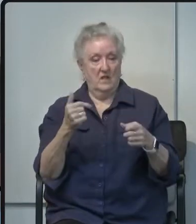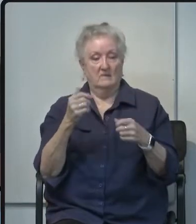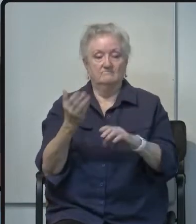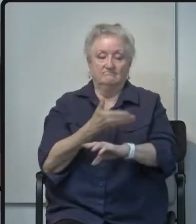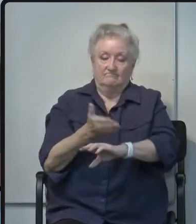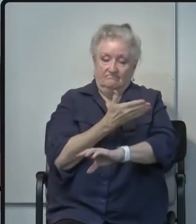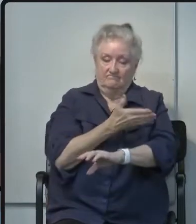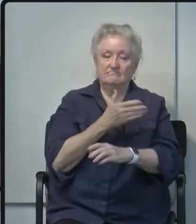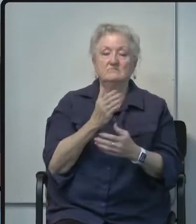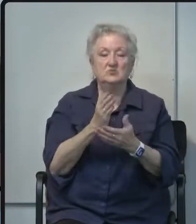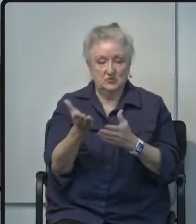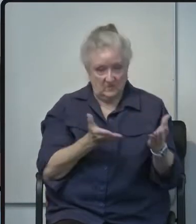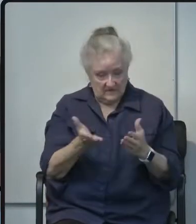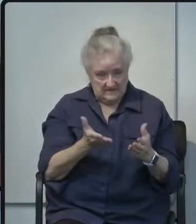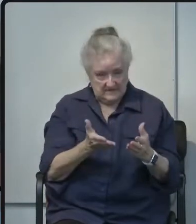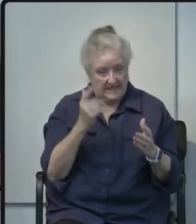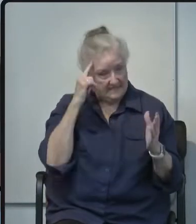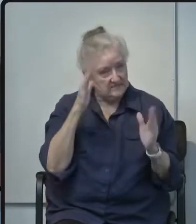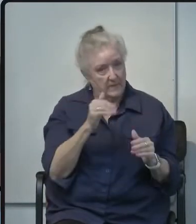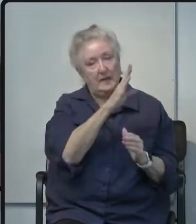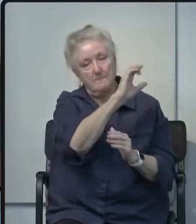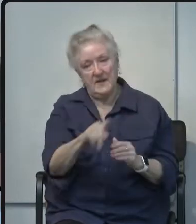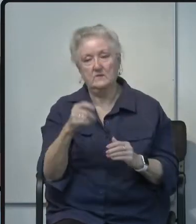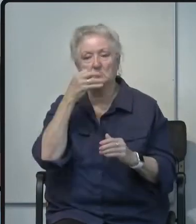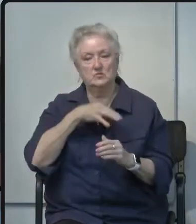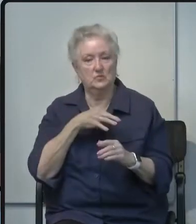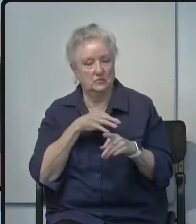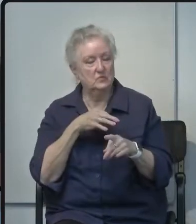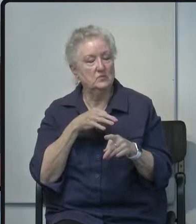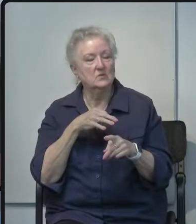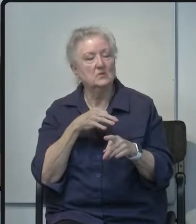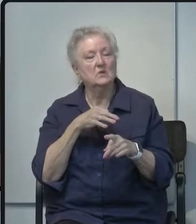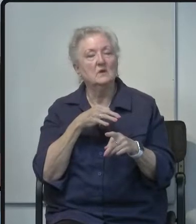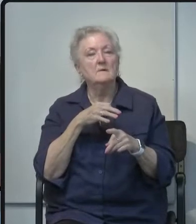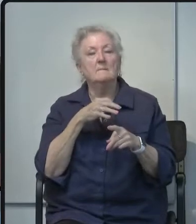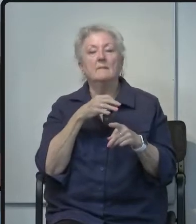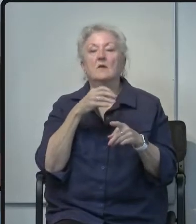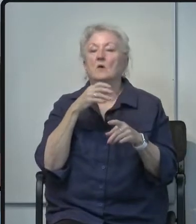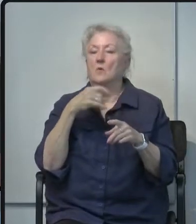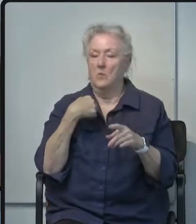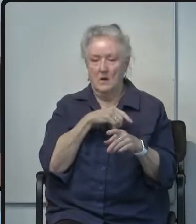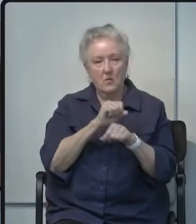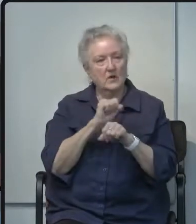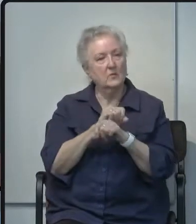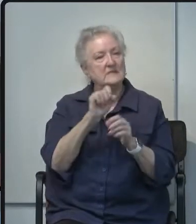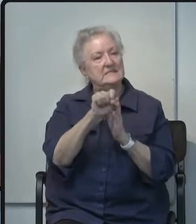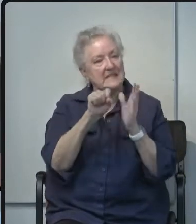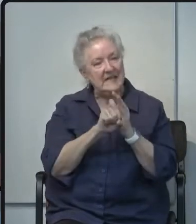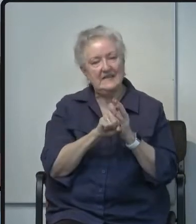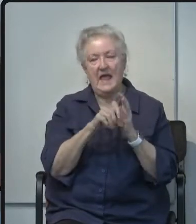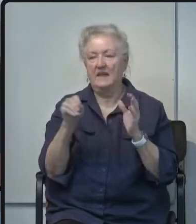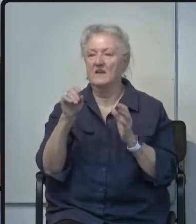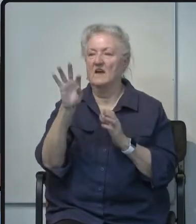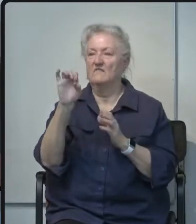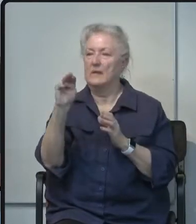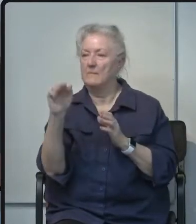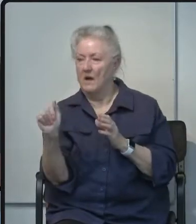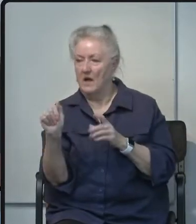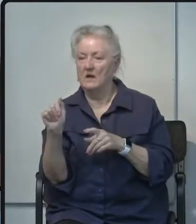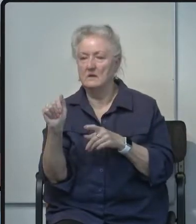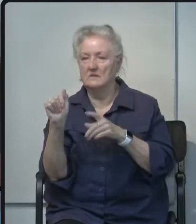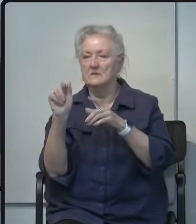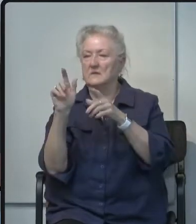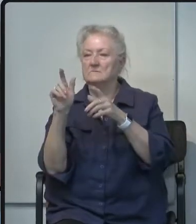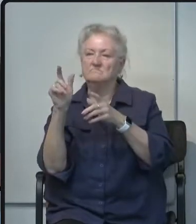very soon we are working with state and FEMA partners on receiving more of these valuable